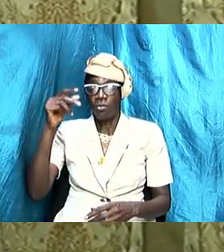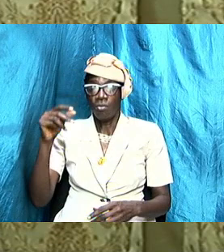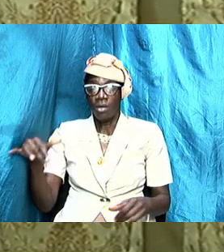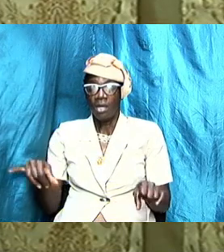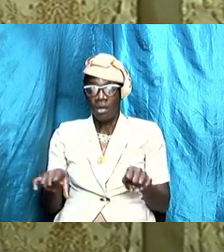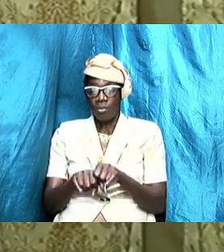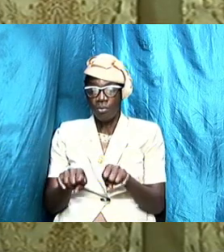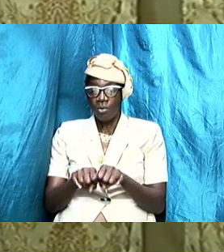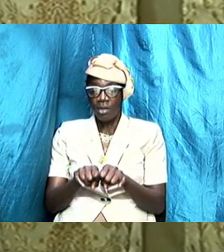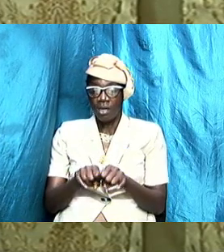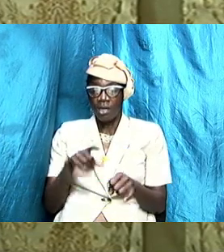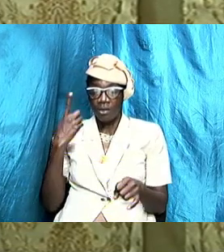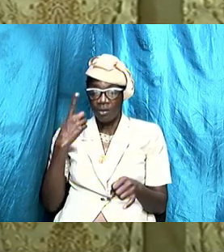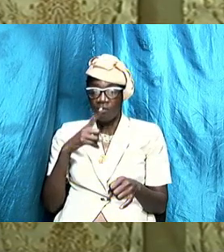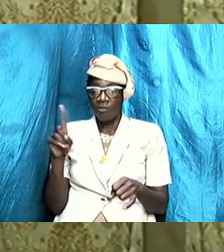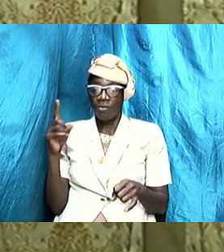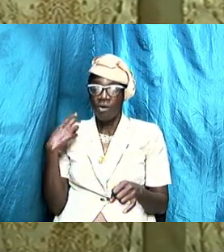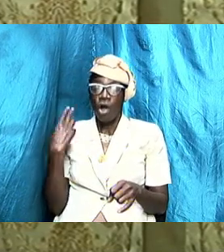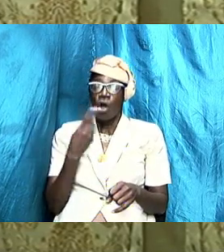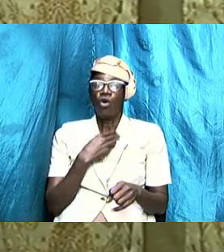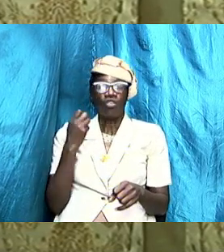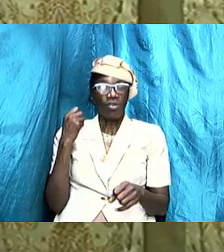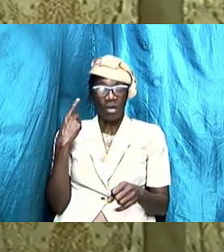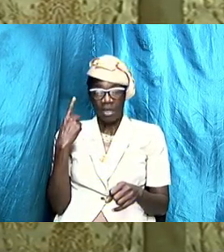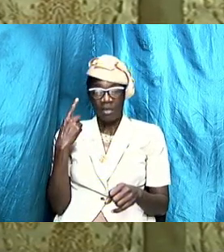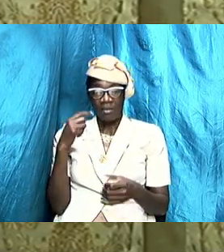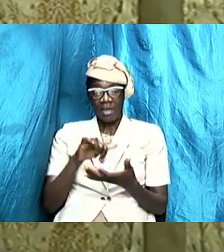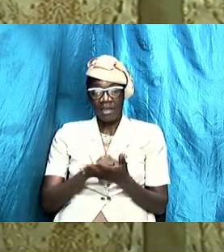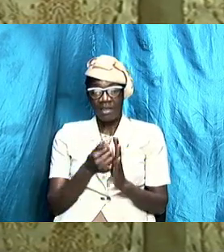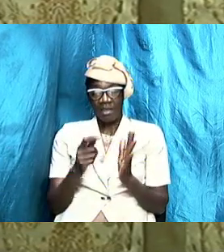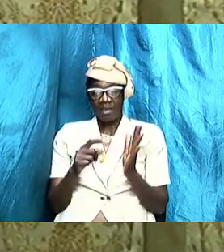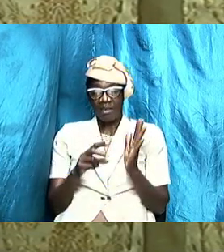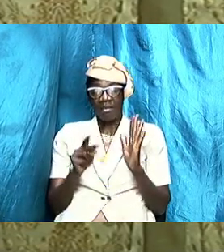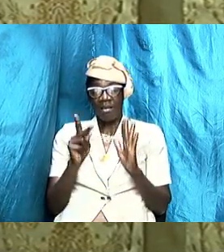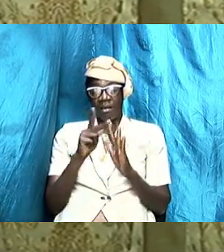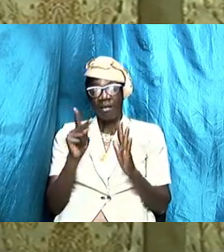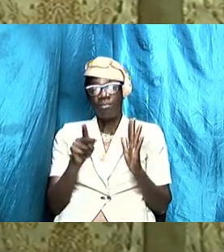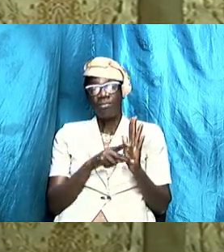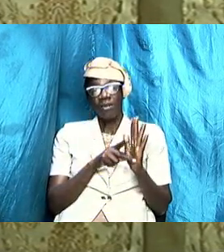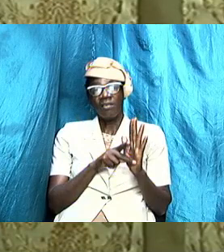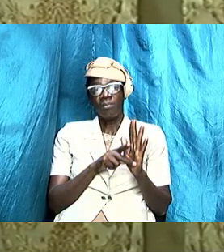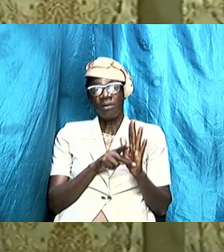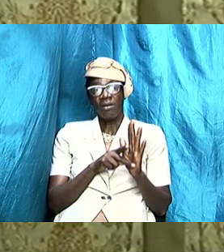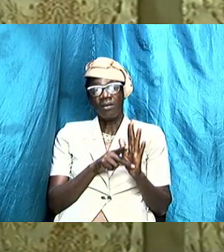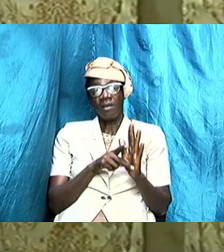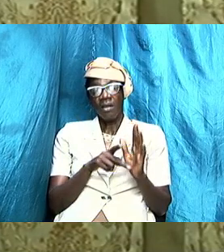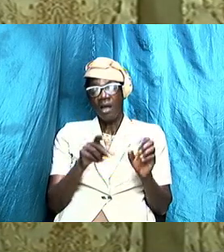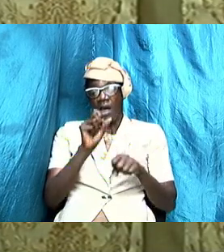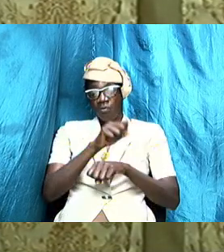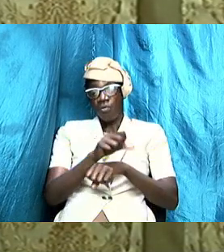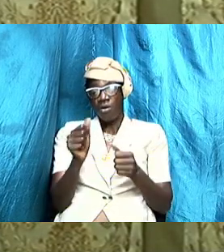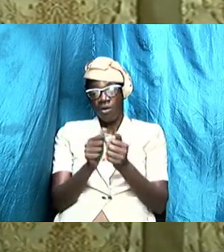for us to understand these principles simple and just apply them